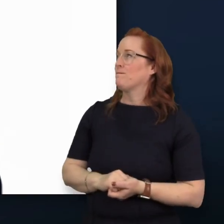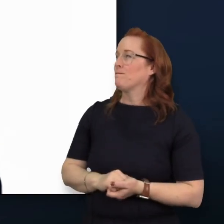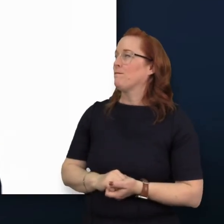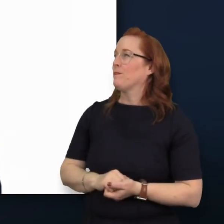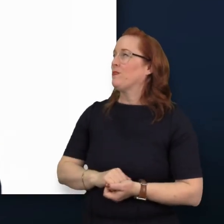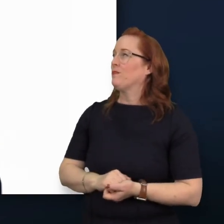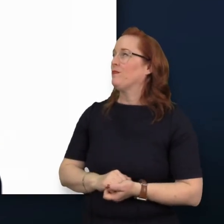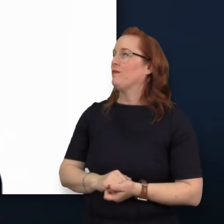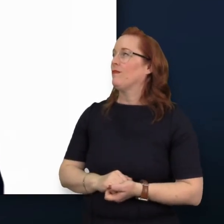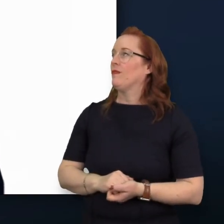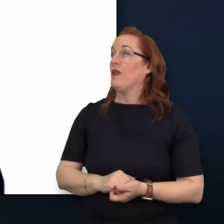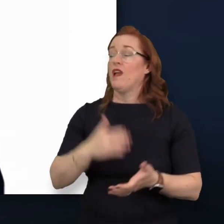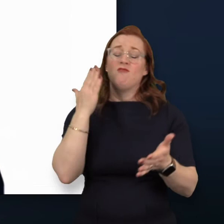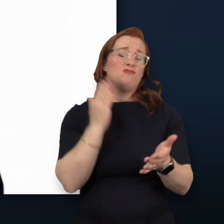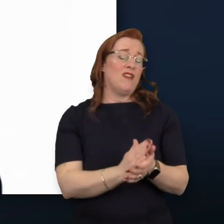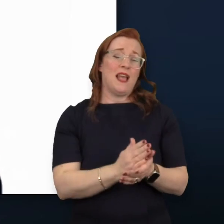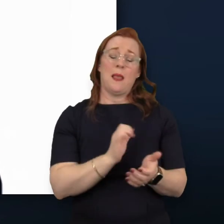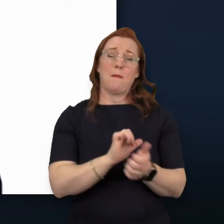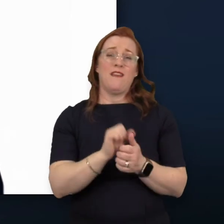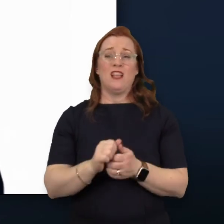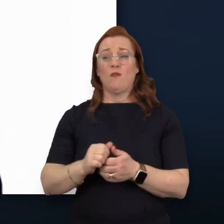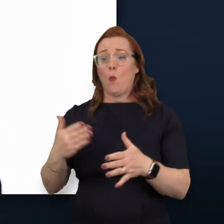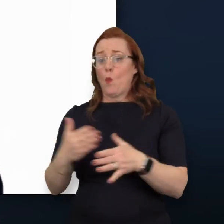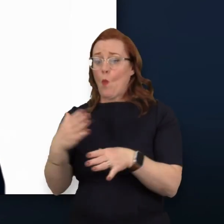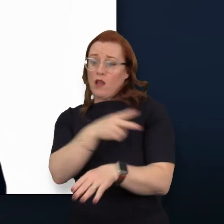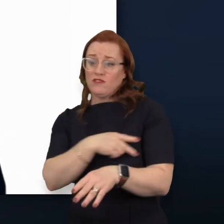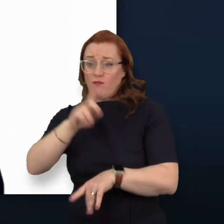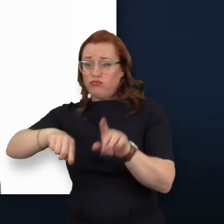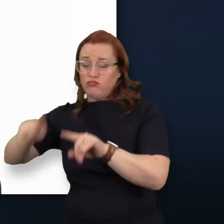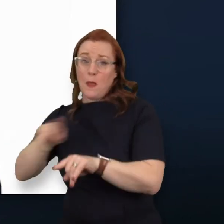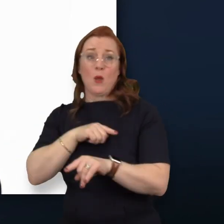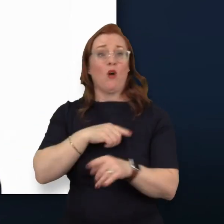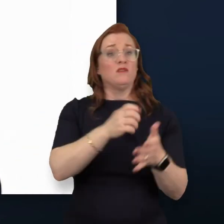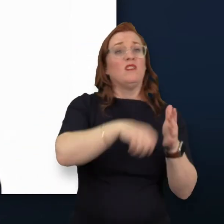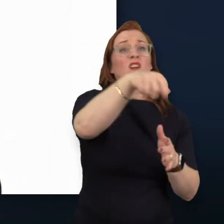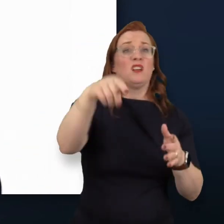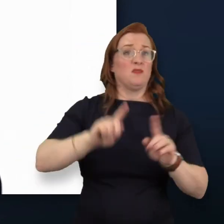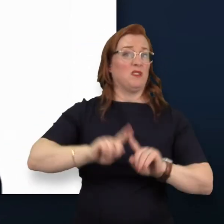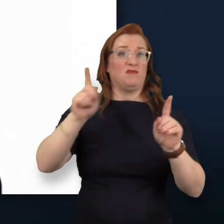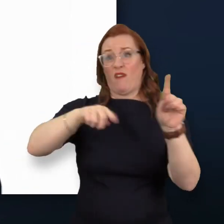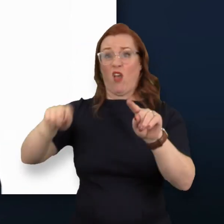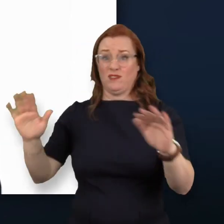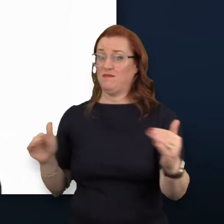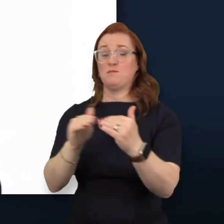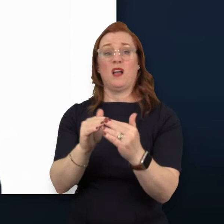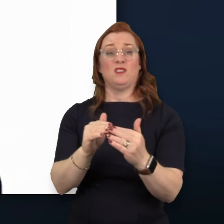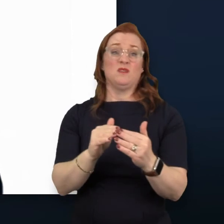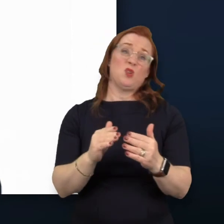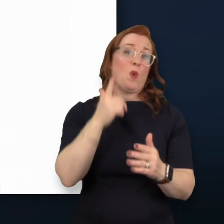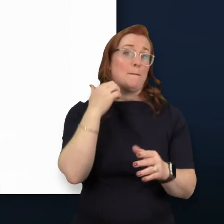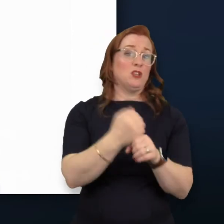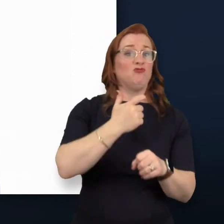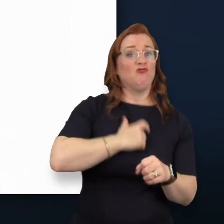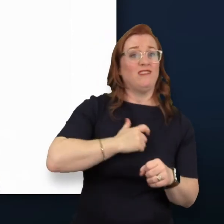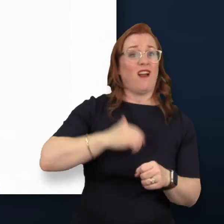There are really clear benefits from having a diverse workforce that reflects the profile of customers we're looking to serve, whether that's across gender, ethnicity or